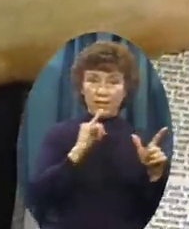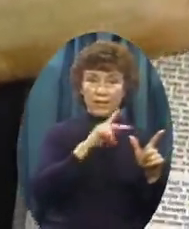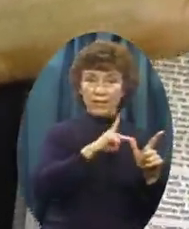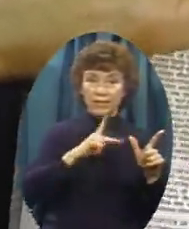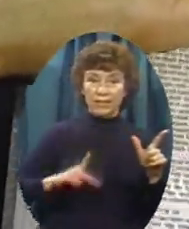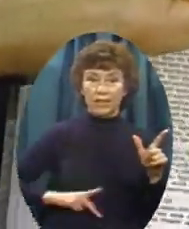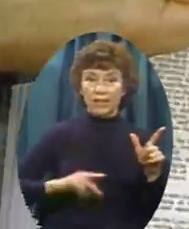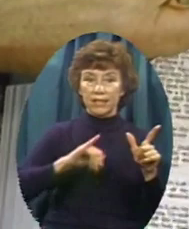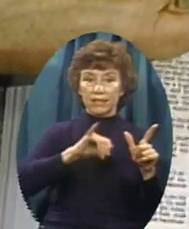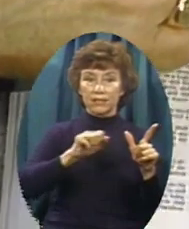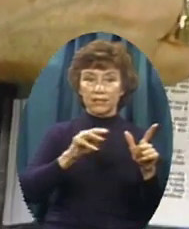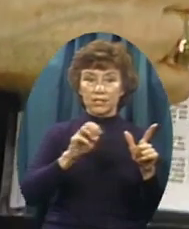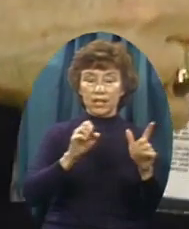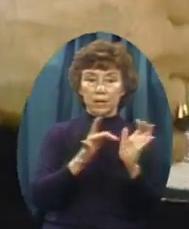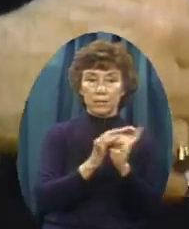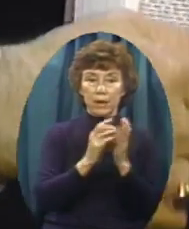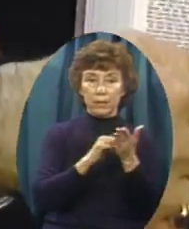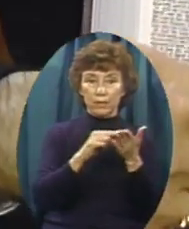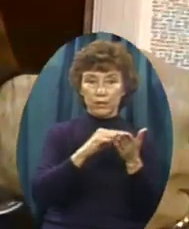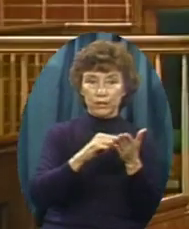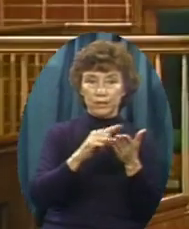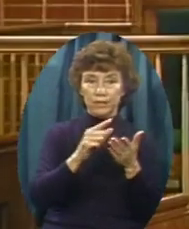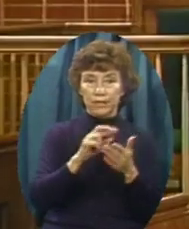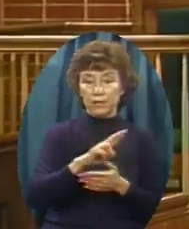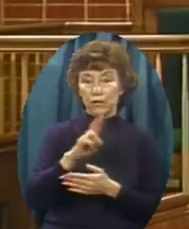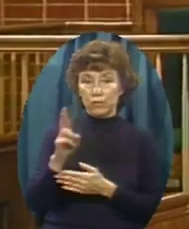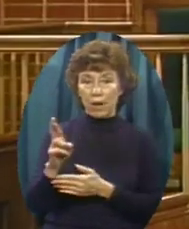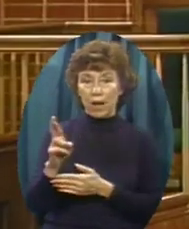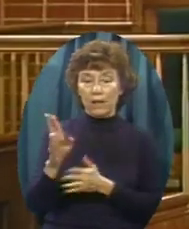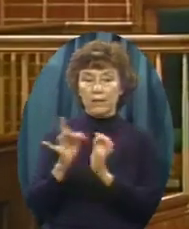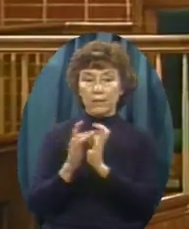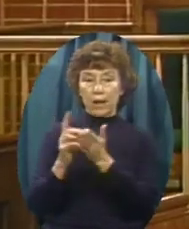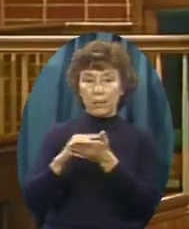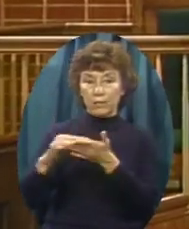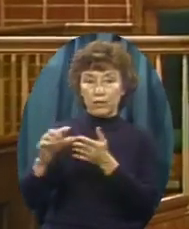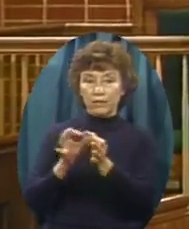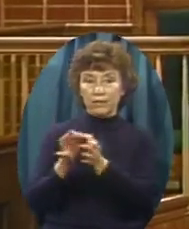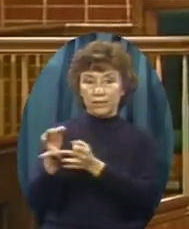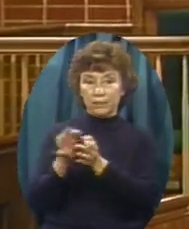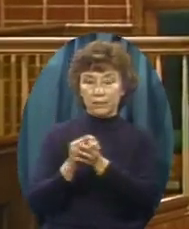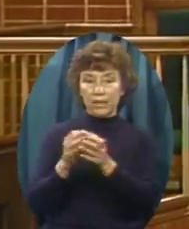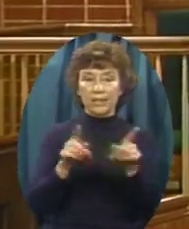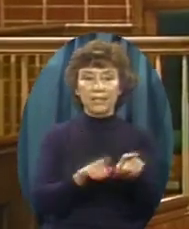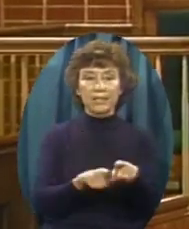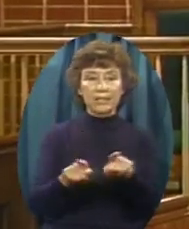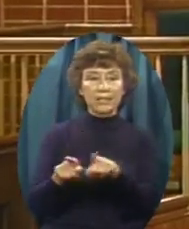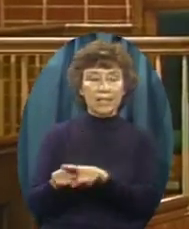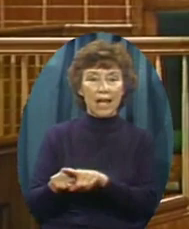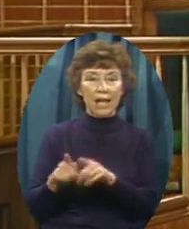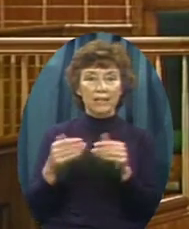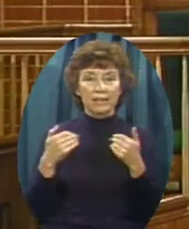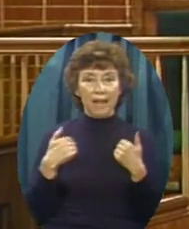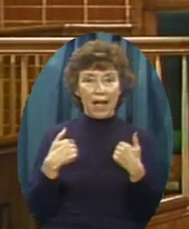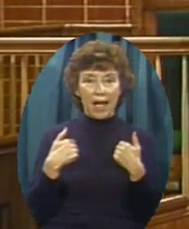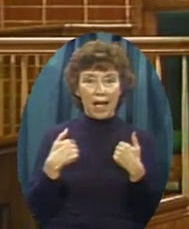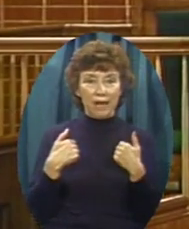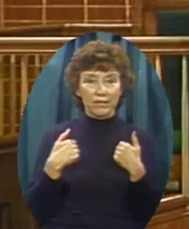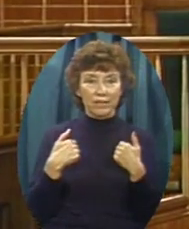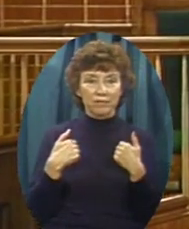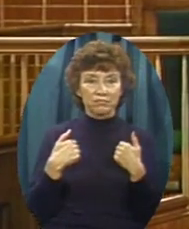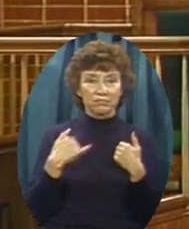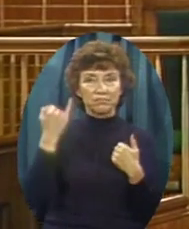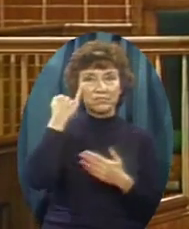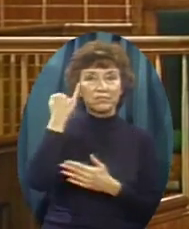Bible professors Have explained the meaning Of those verses It's like having A set of 20 scholars